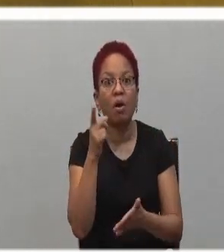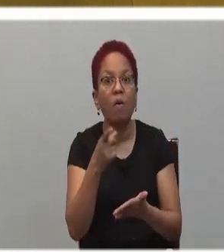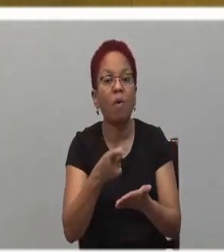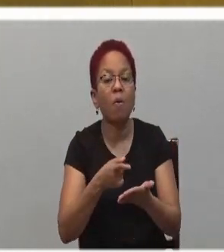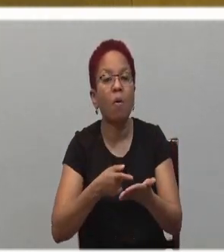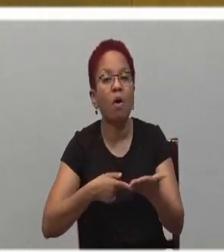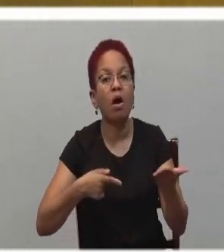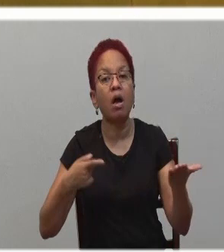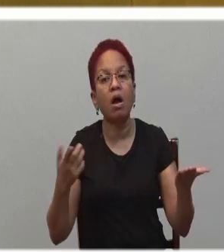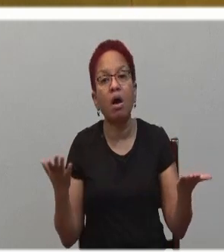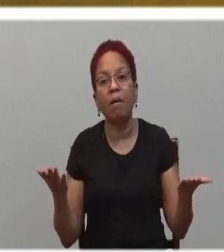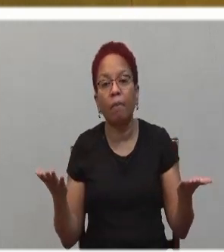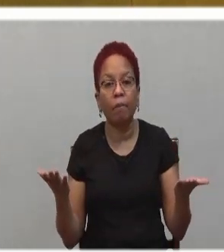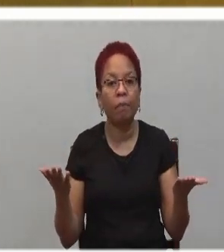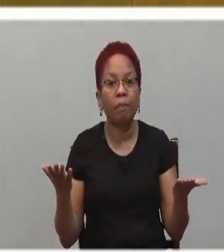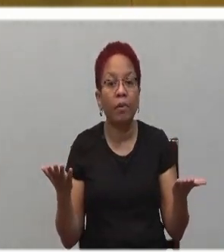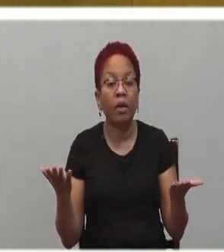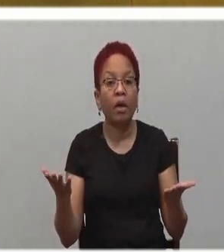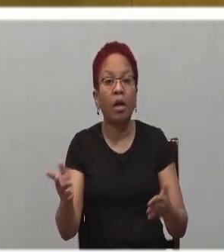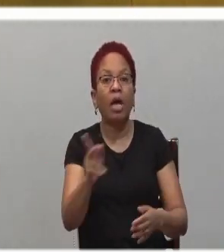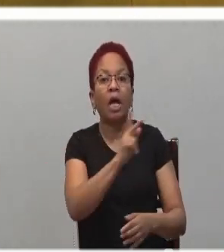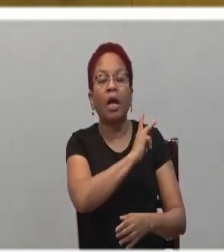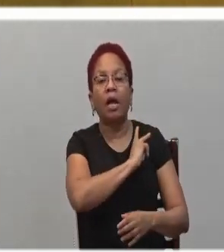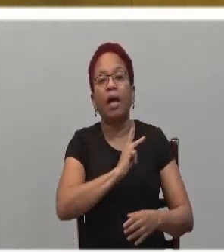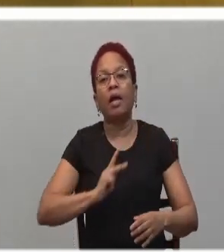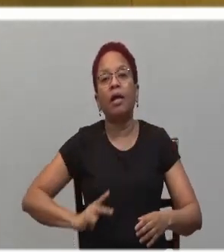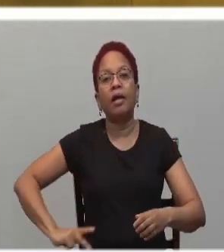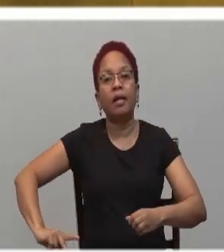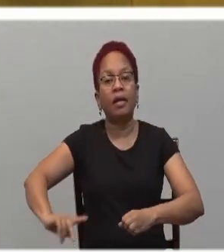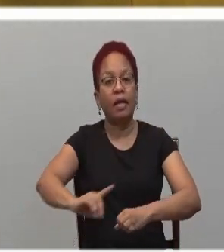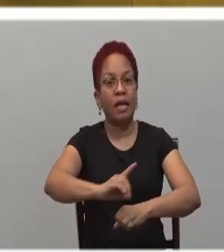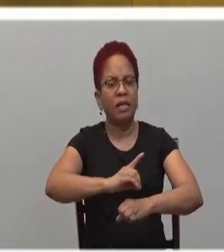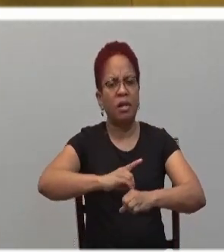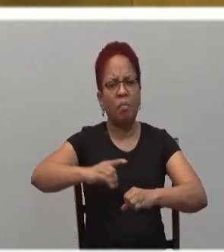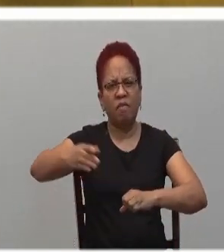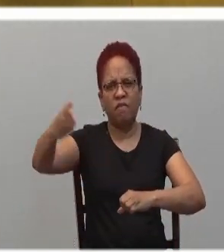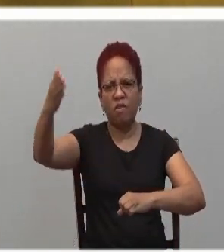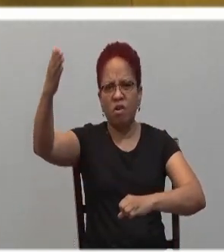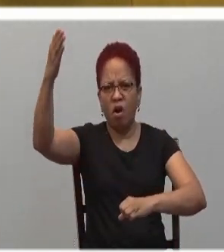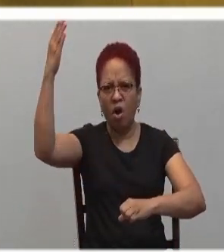mysteries of the kingdom of God is revealed to the powerless.